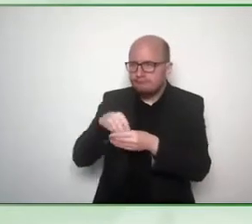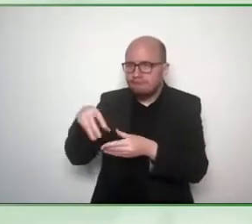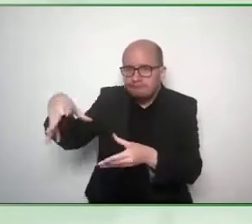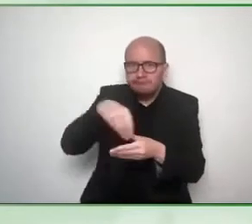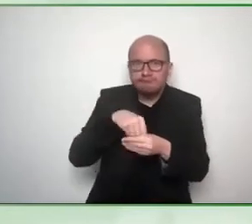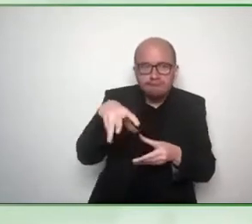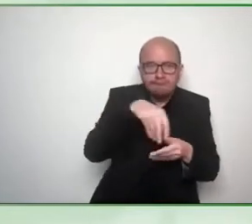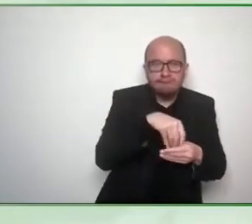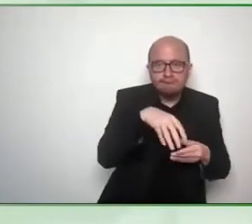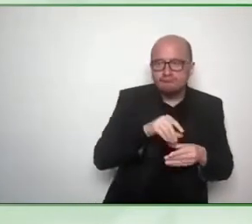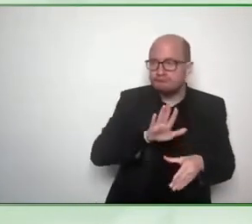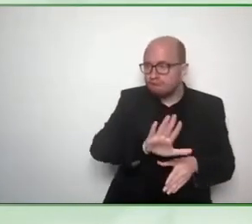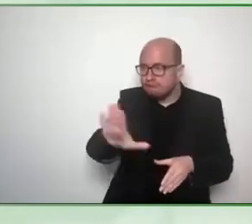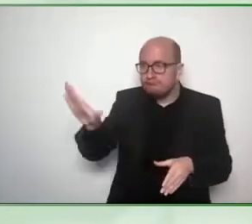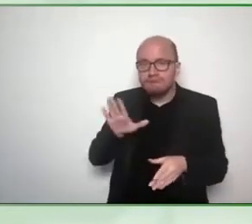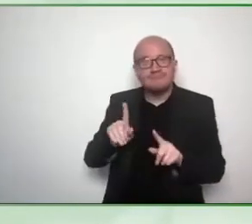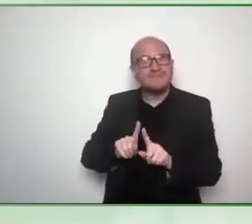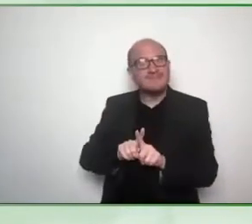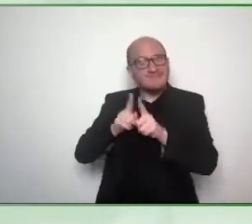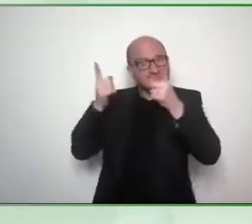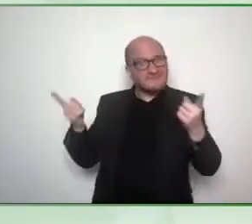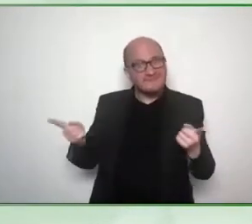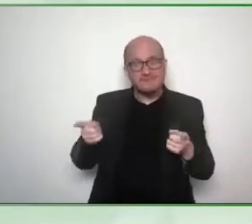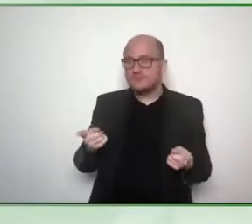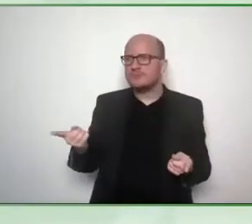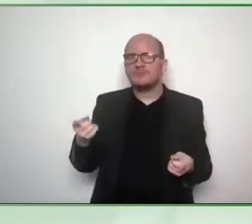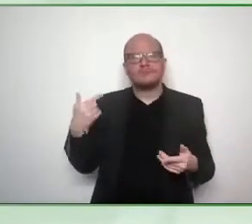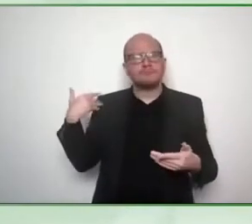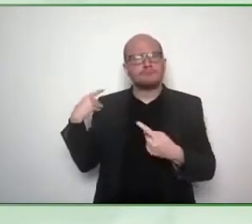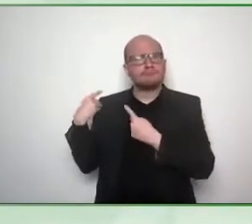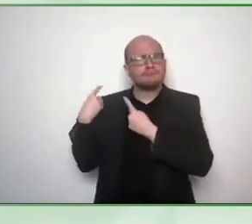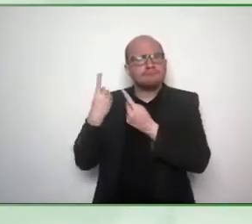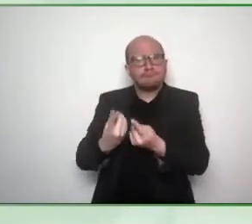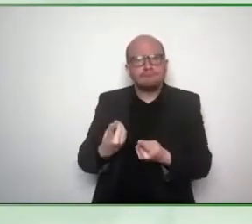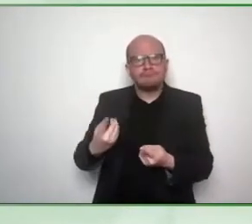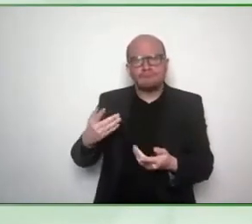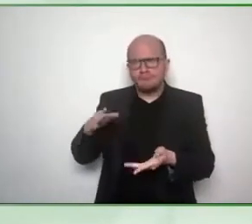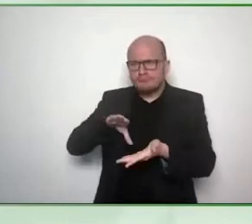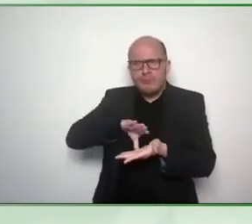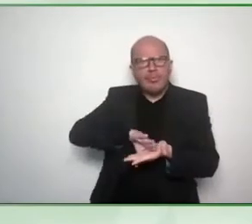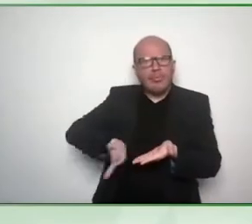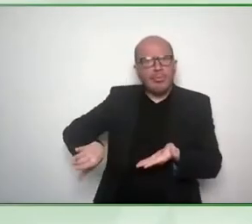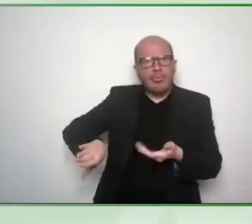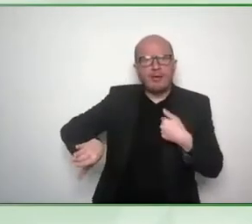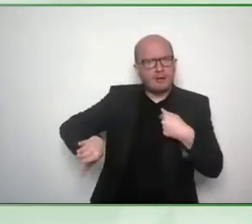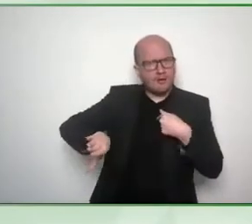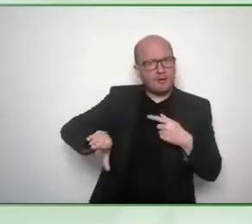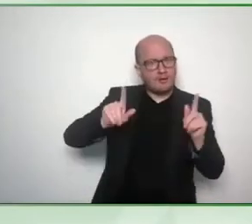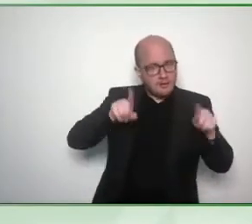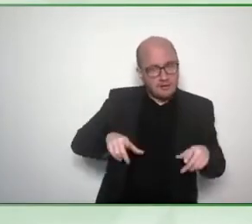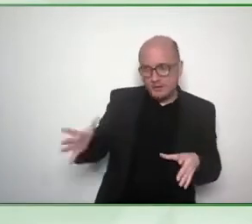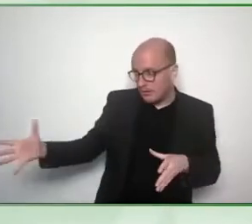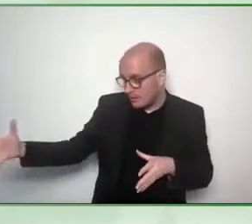voices haven't been heard or have not been heard to the same extent that mine has then we can have real change